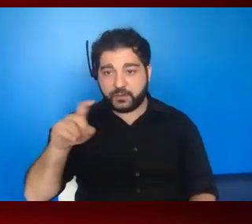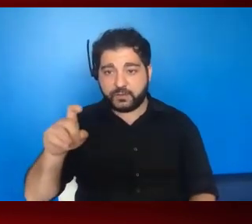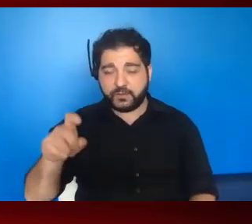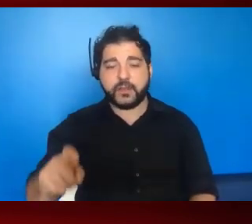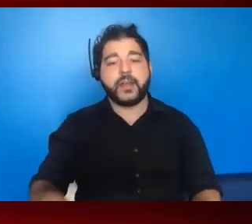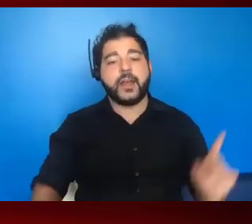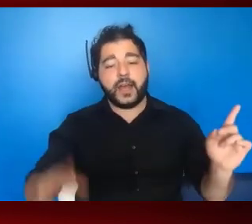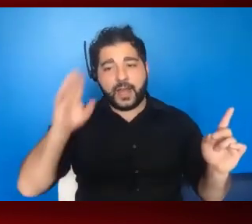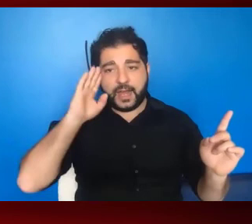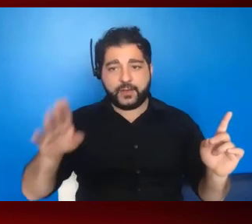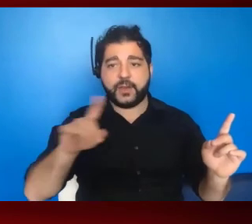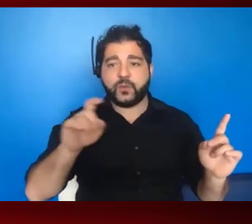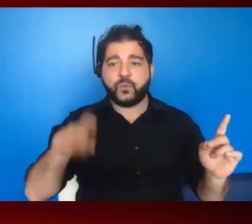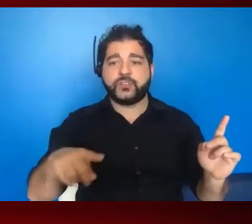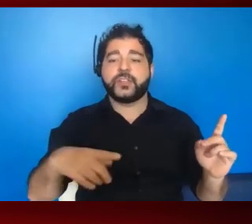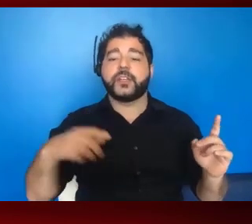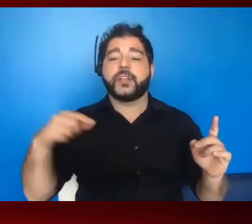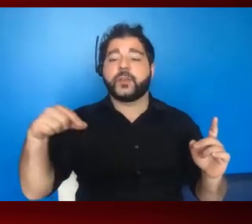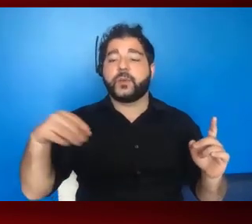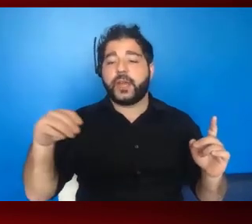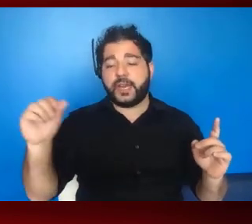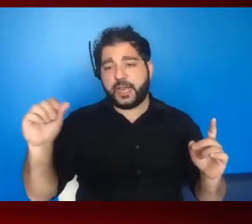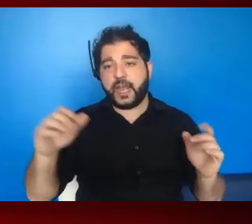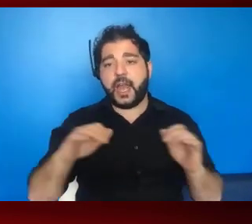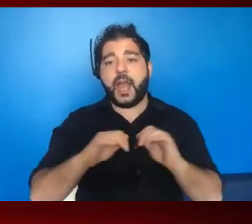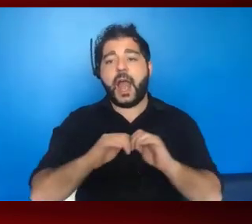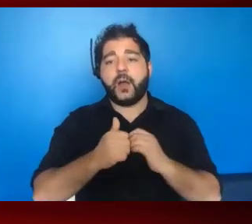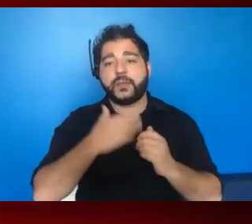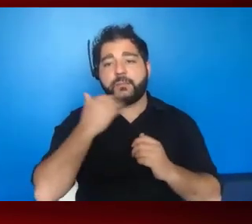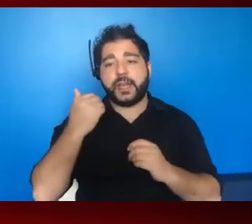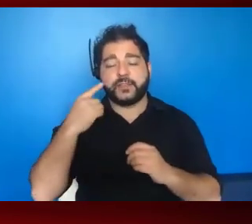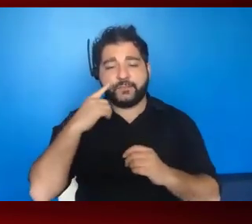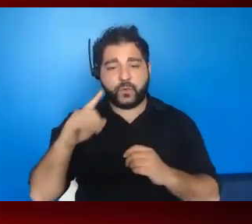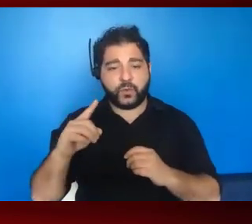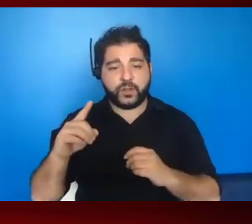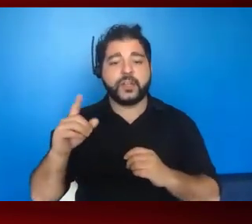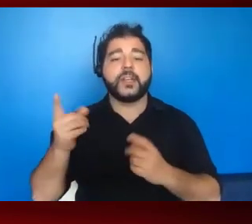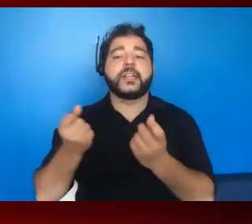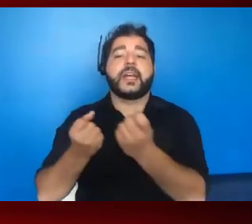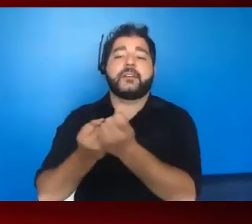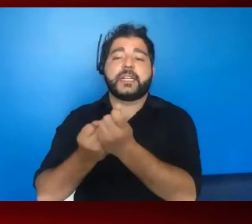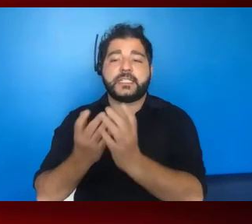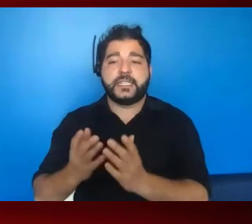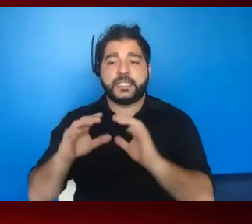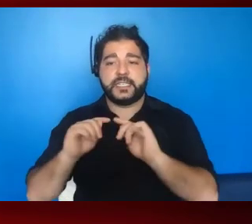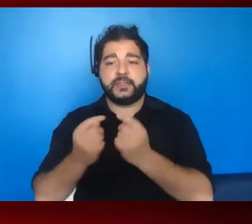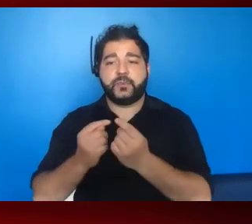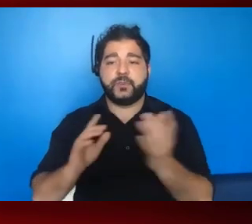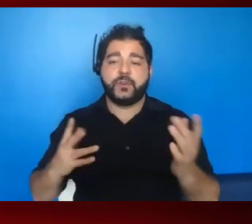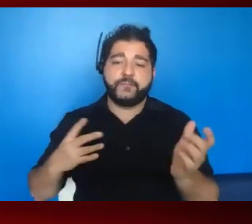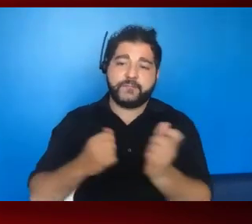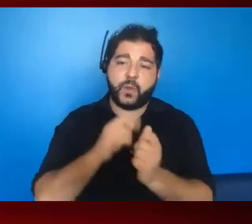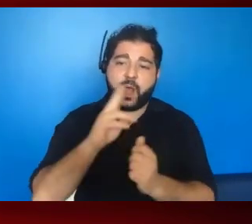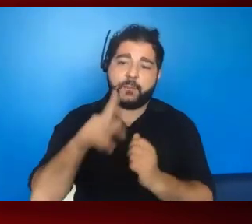Sure. We had a question in the Q&A. How is best for the, for the advocacy team to follow up with the offices